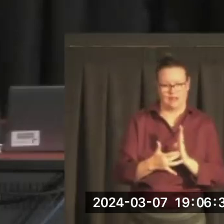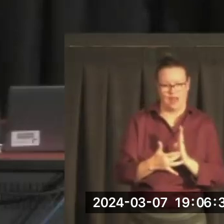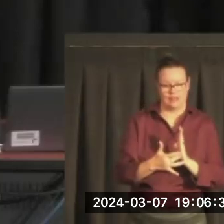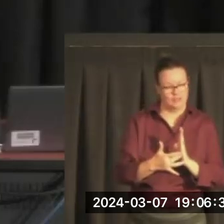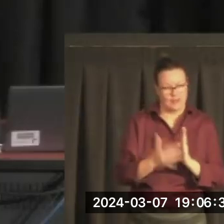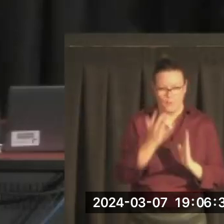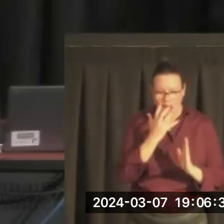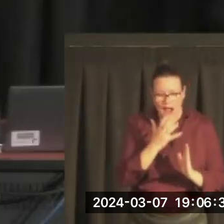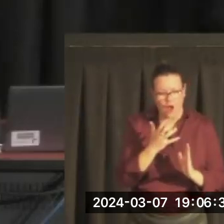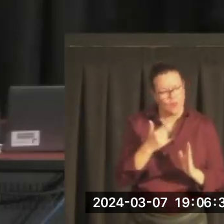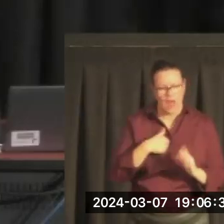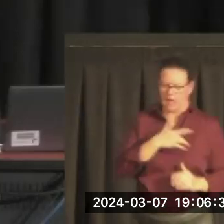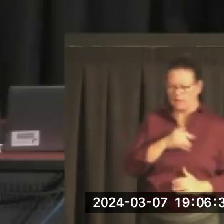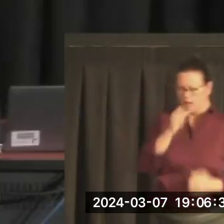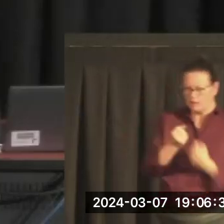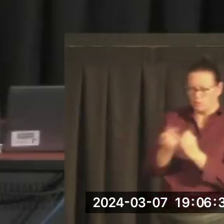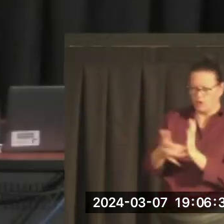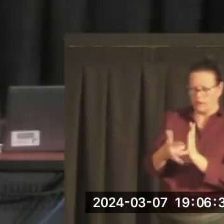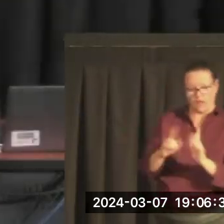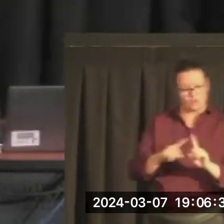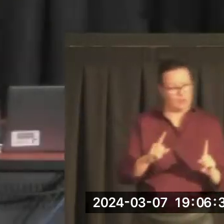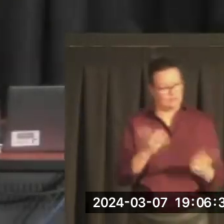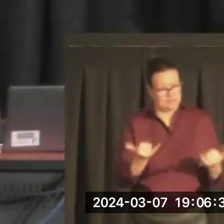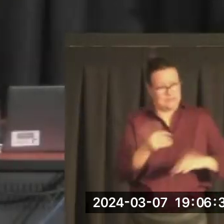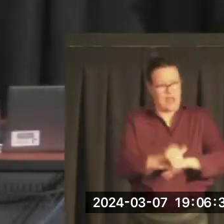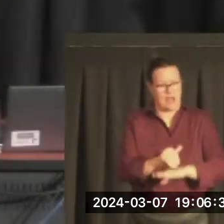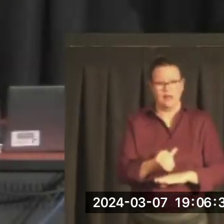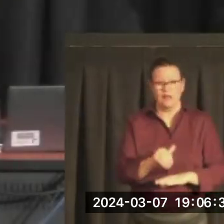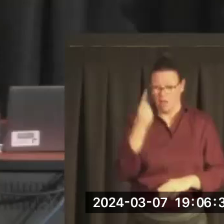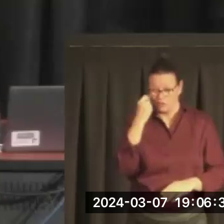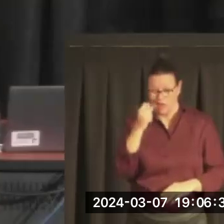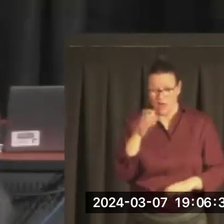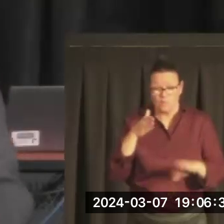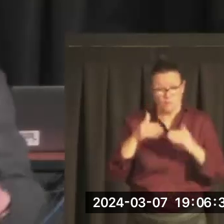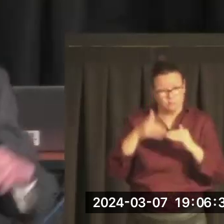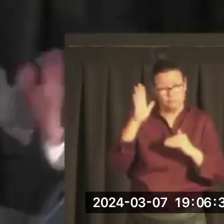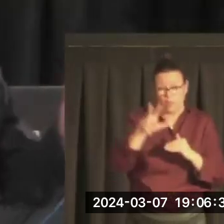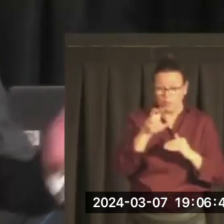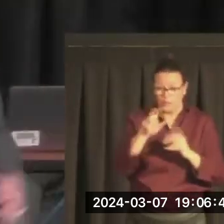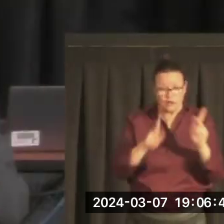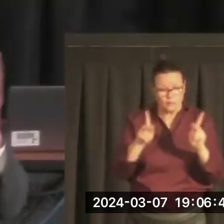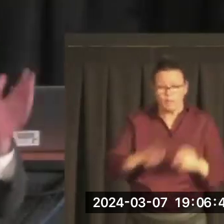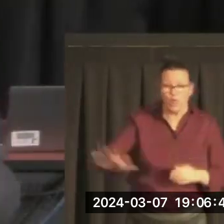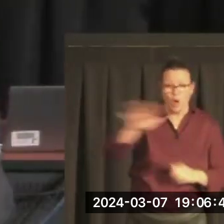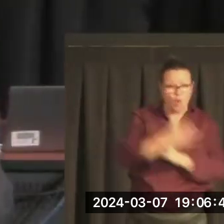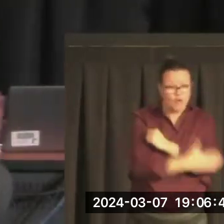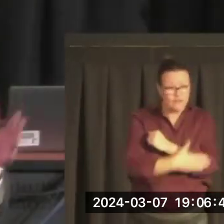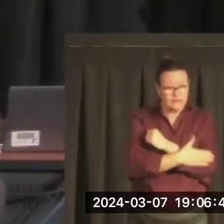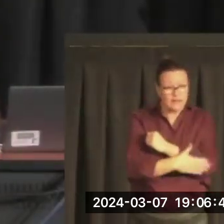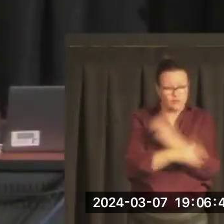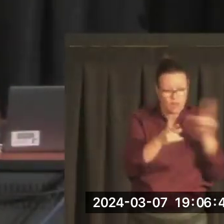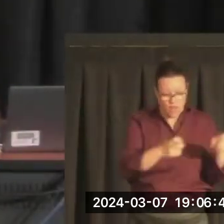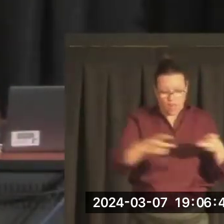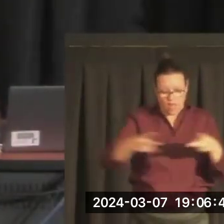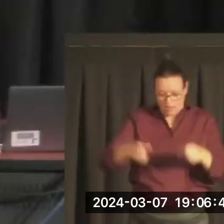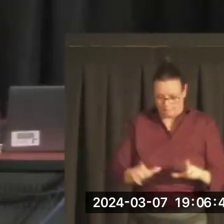this is one of those rare occasions. There are over 300 people that are listening to this lecture around the country and in other parts of